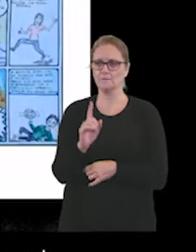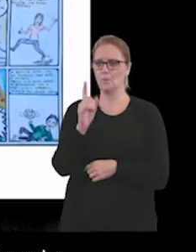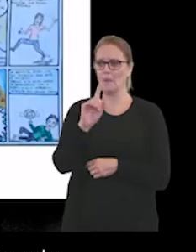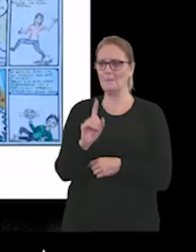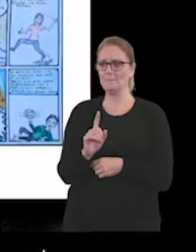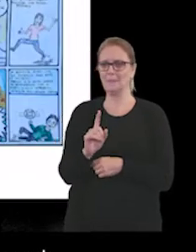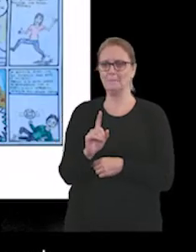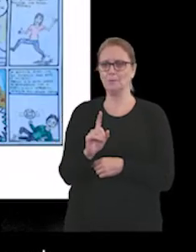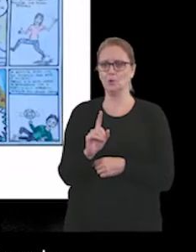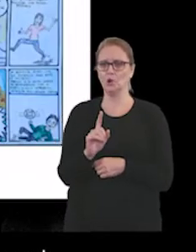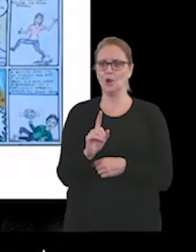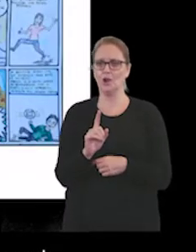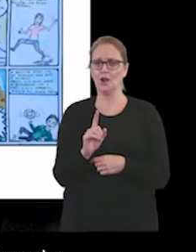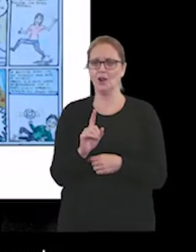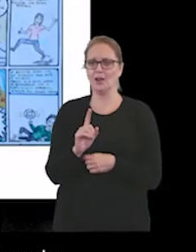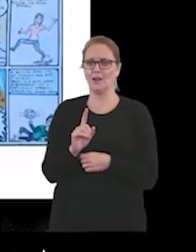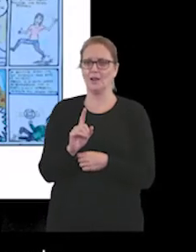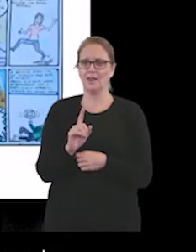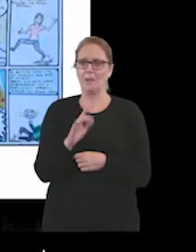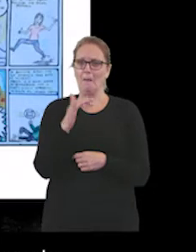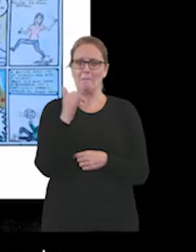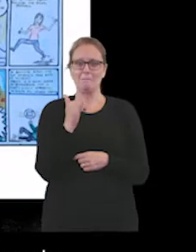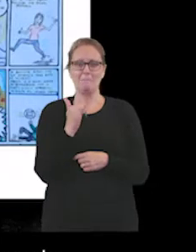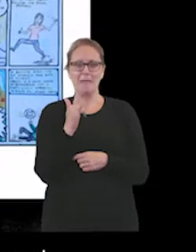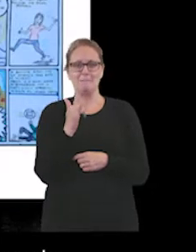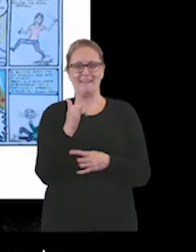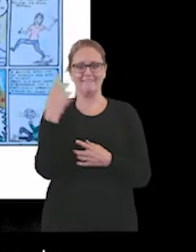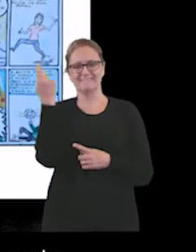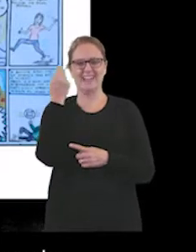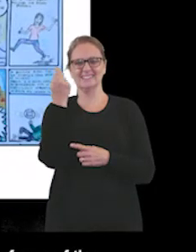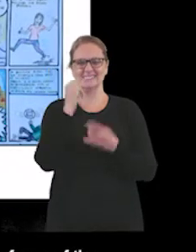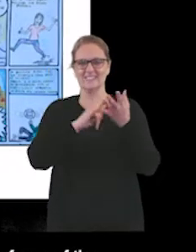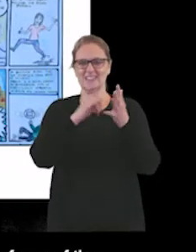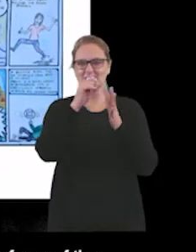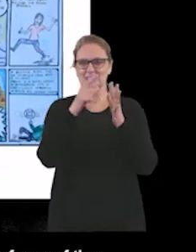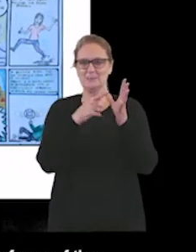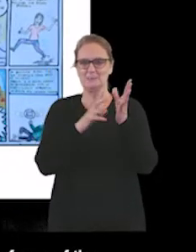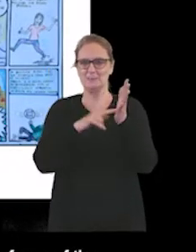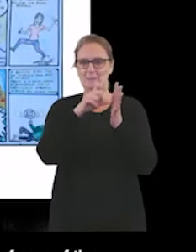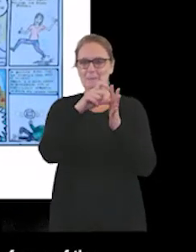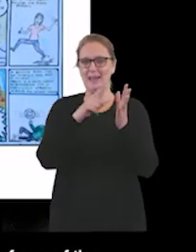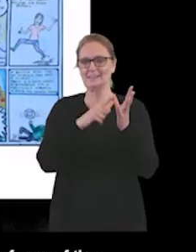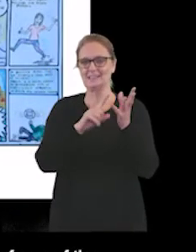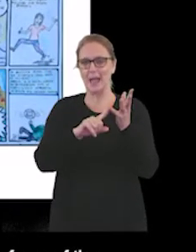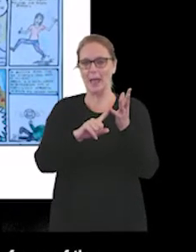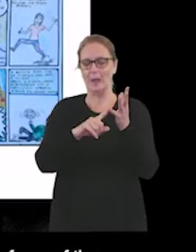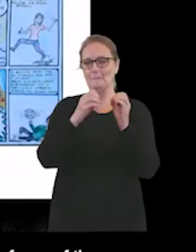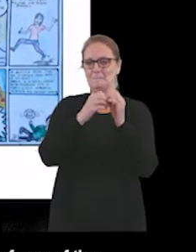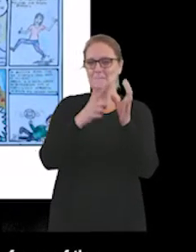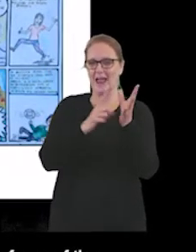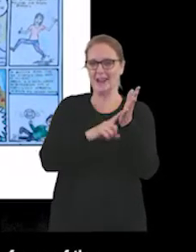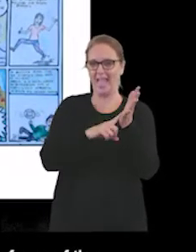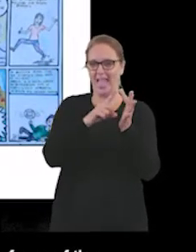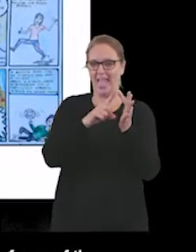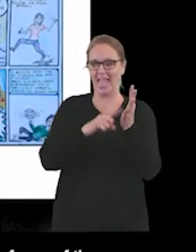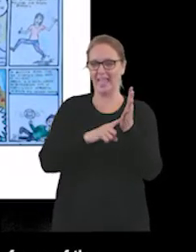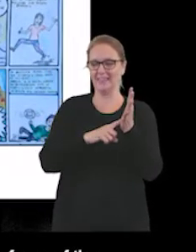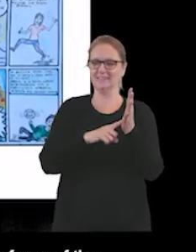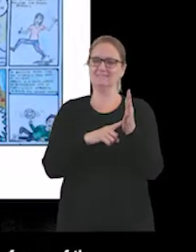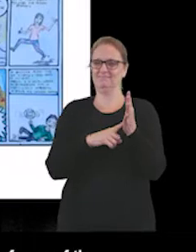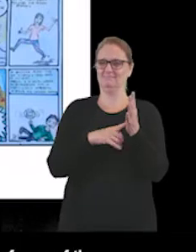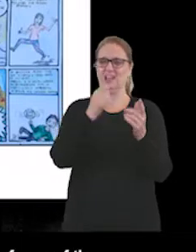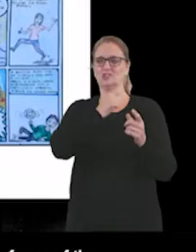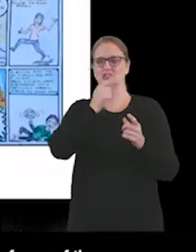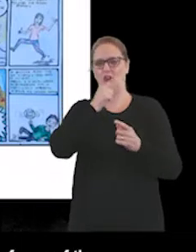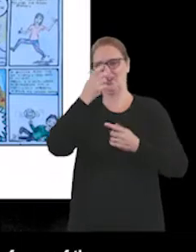are as old as me, maybe fans of Spandau Ballet, Roman Kemp, who is the son of one of the